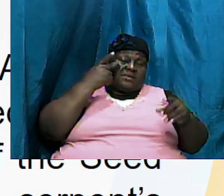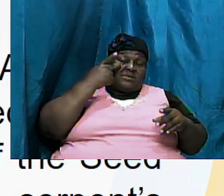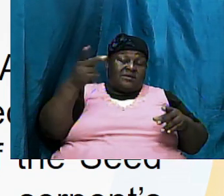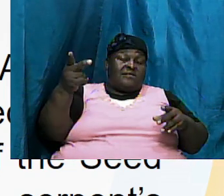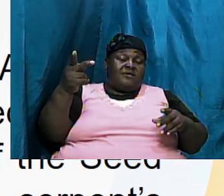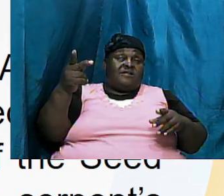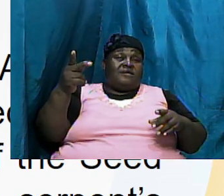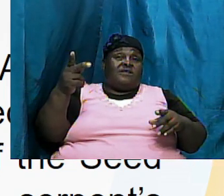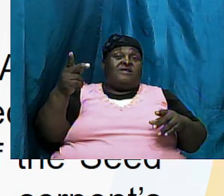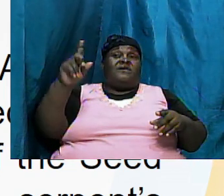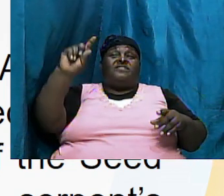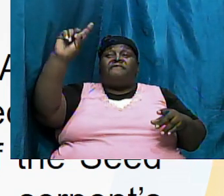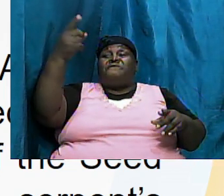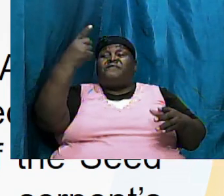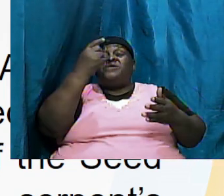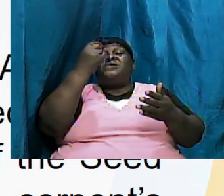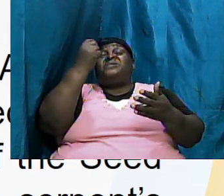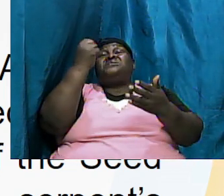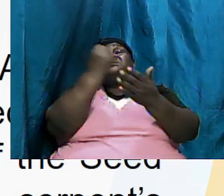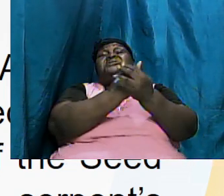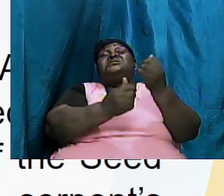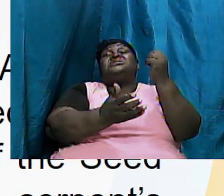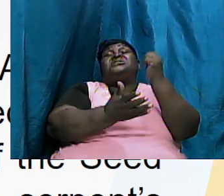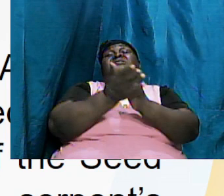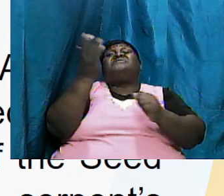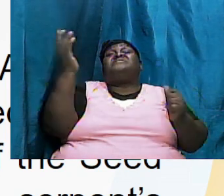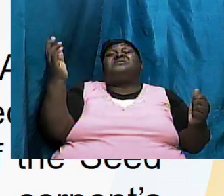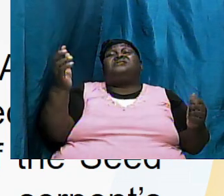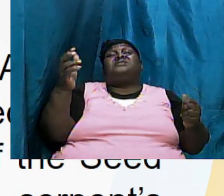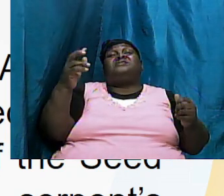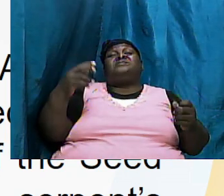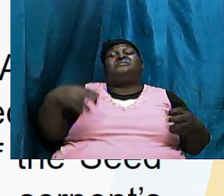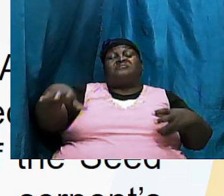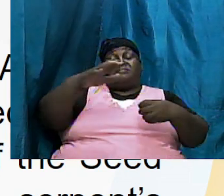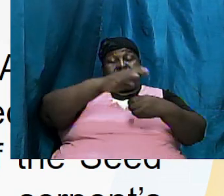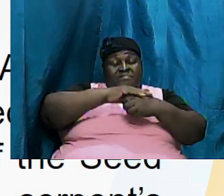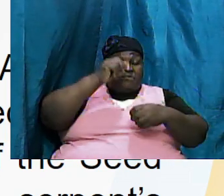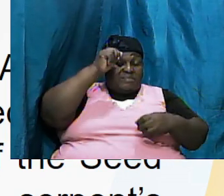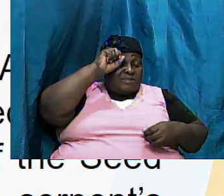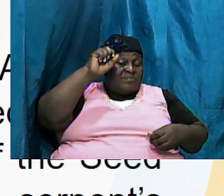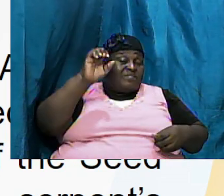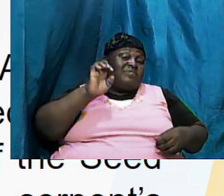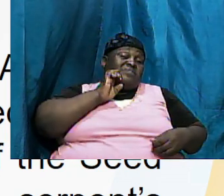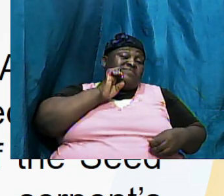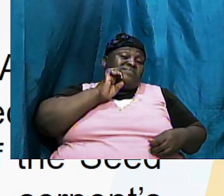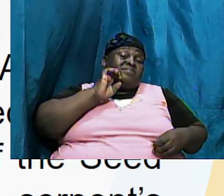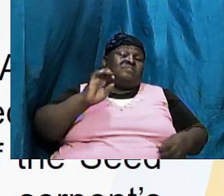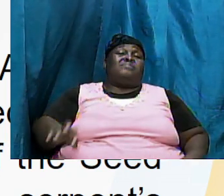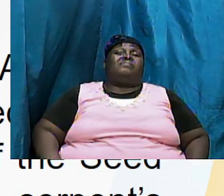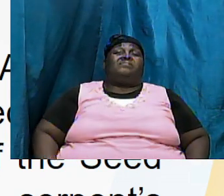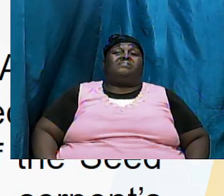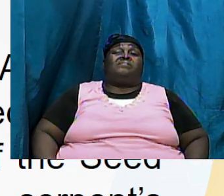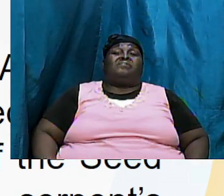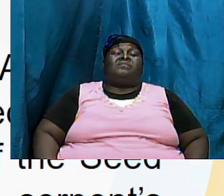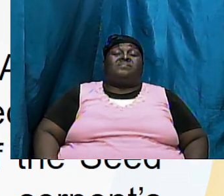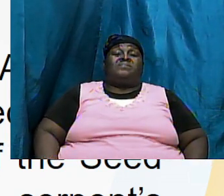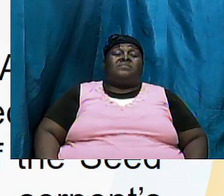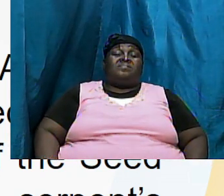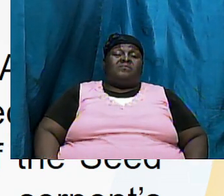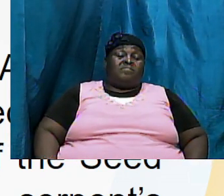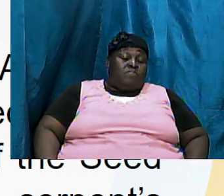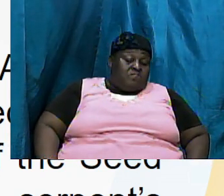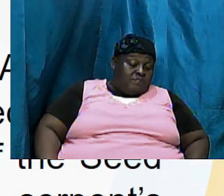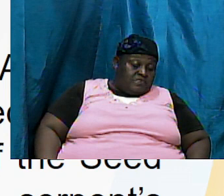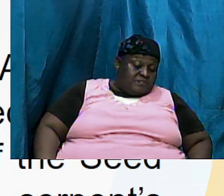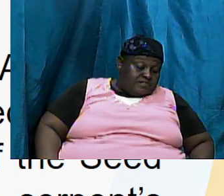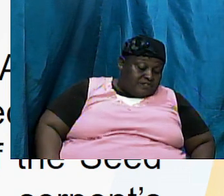sacrifice to cover Adam and Eve and if we start to go into other books later on we are